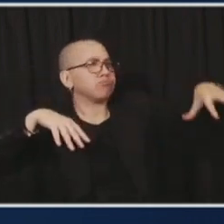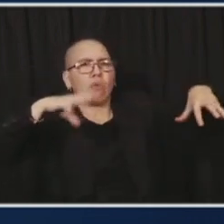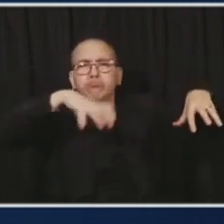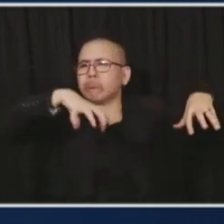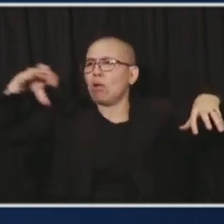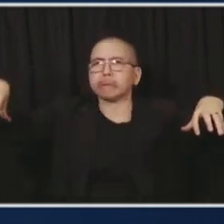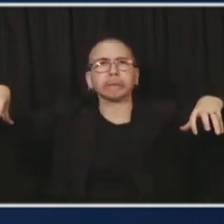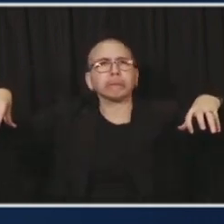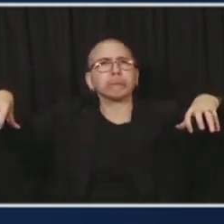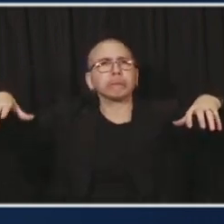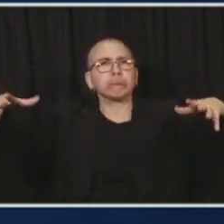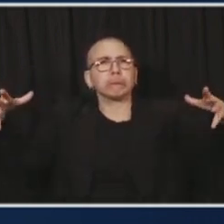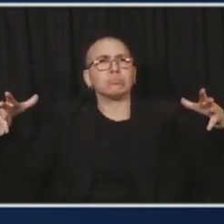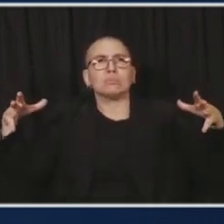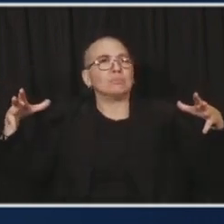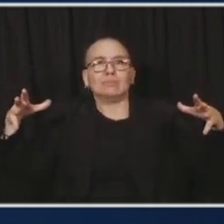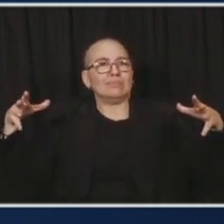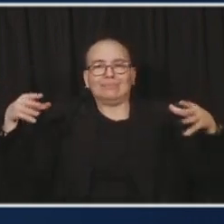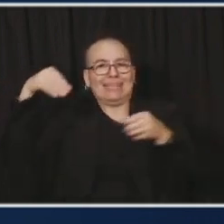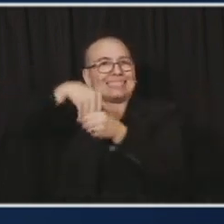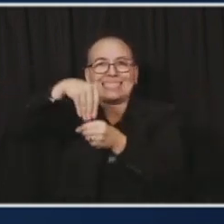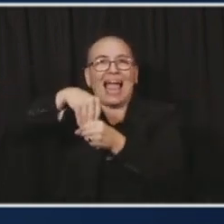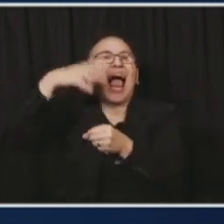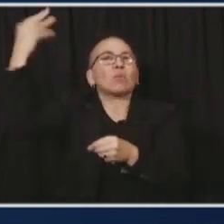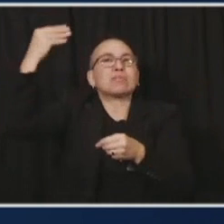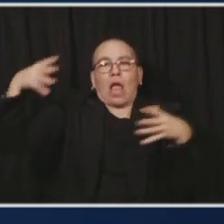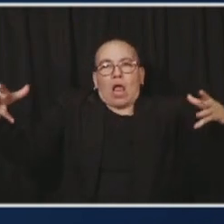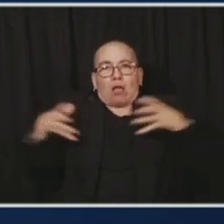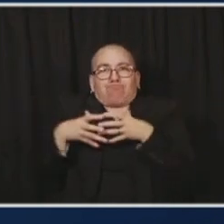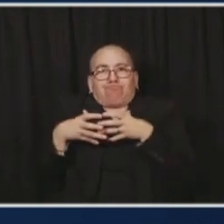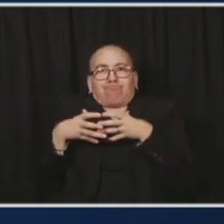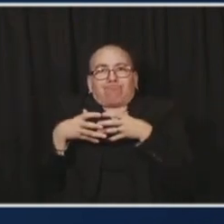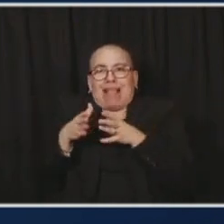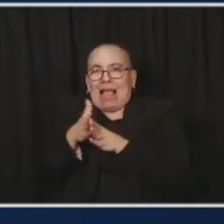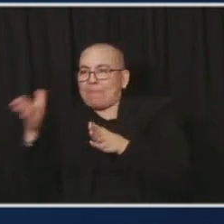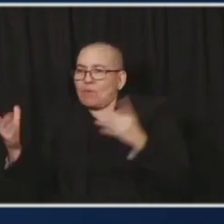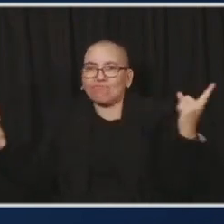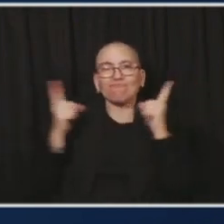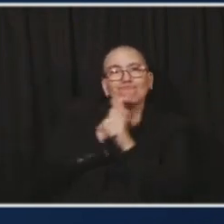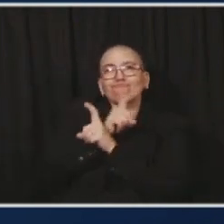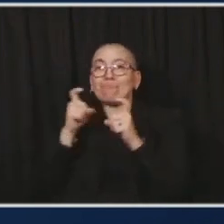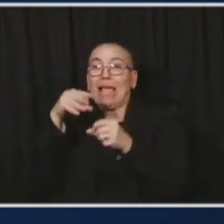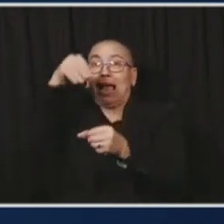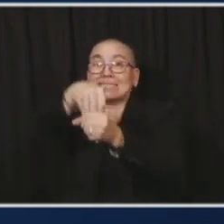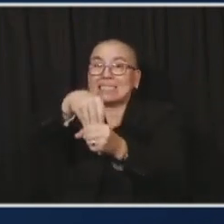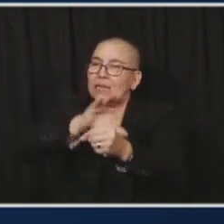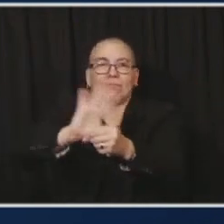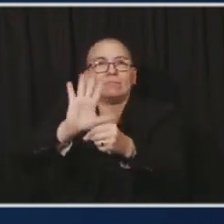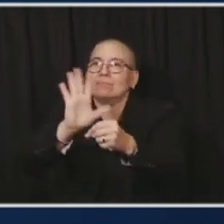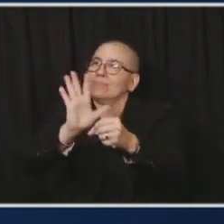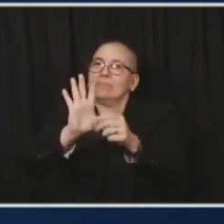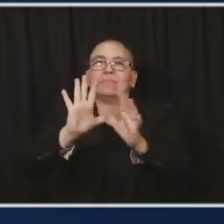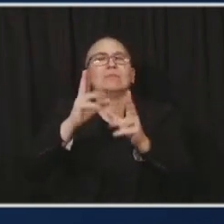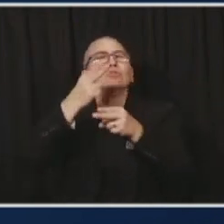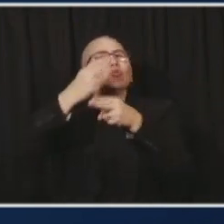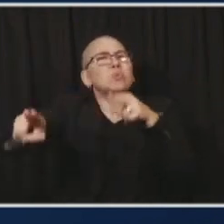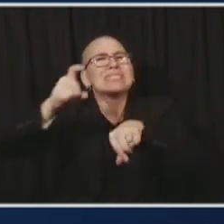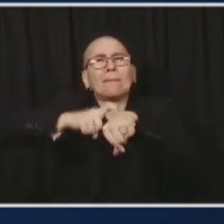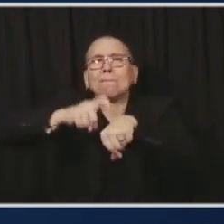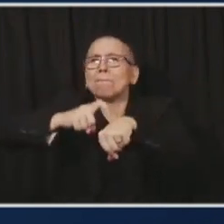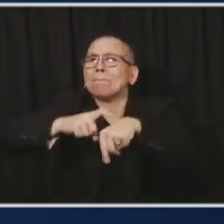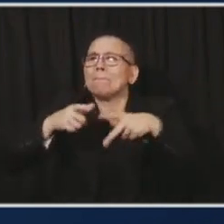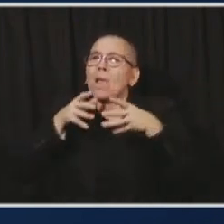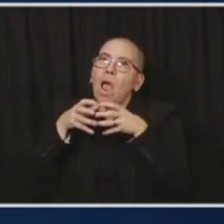is and what this guidance will put out is one additional household, 10 people max, limit your time and wear a mask. You did so much